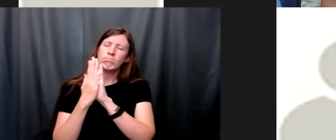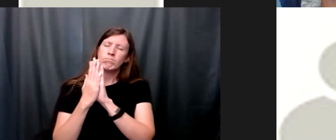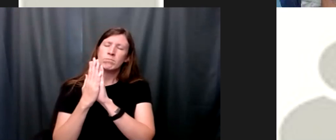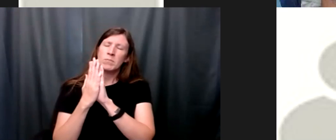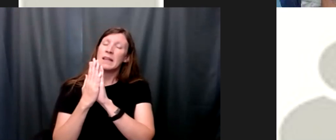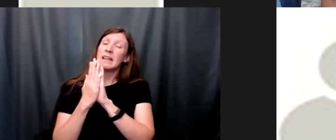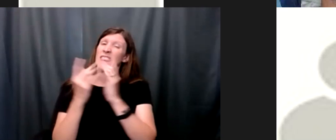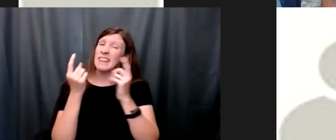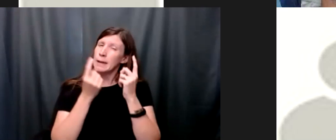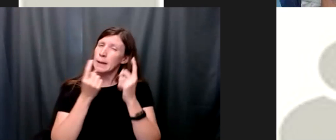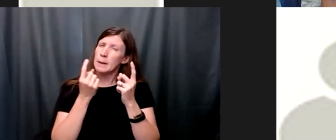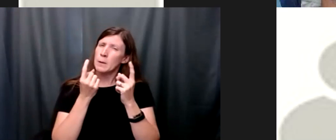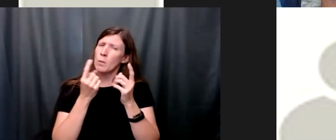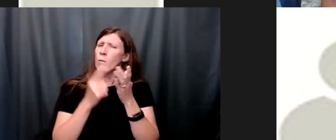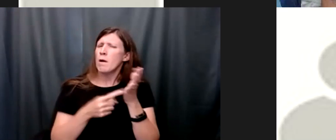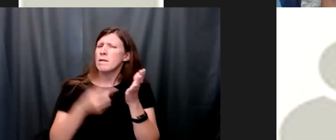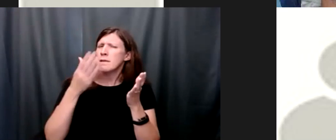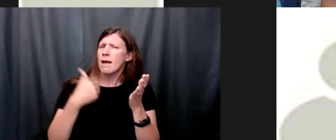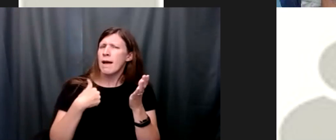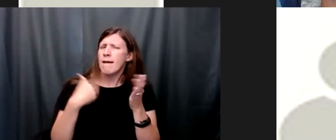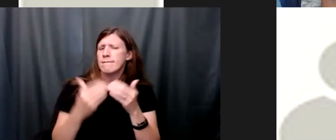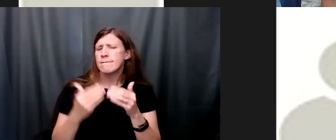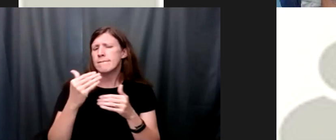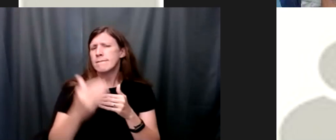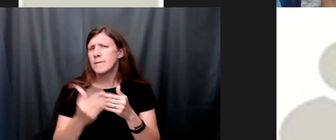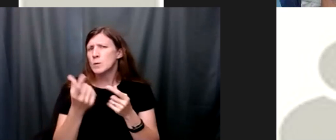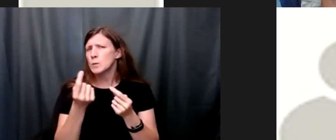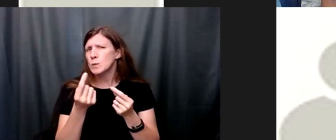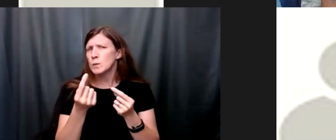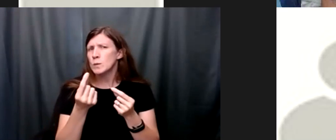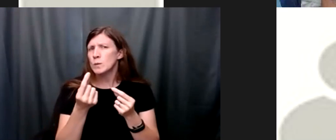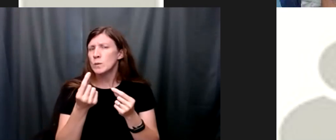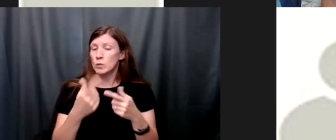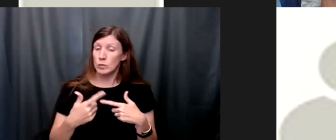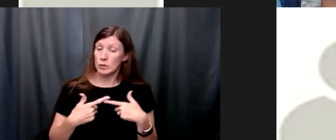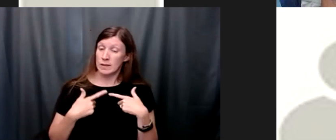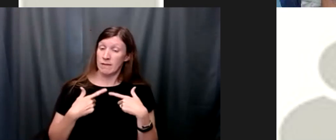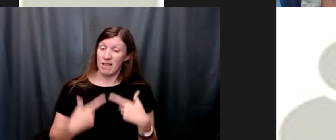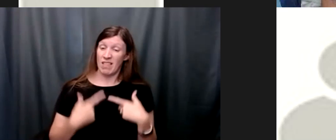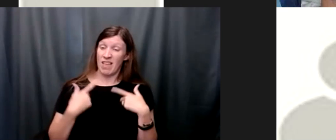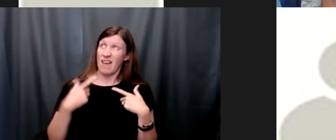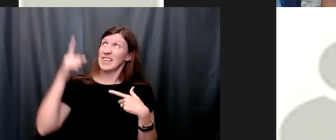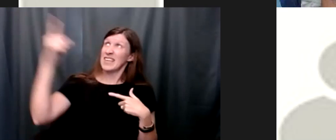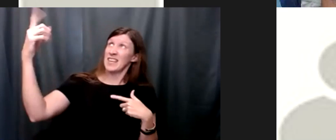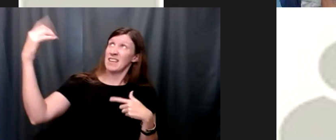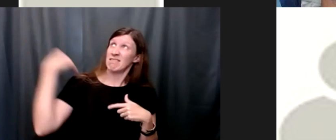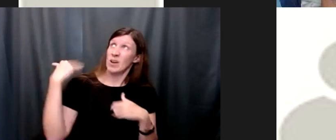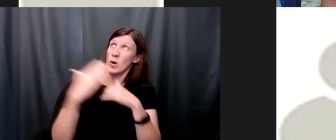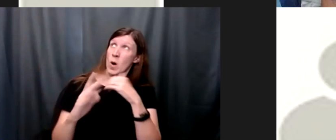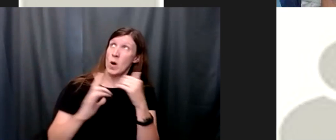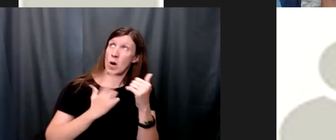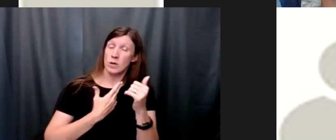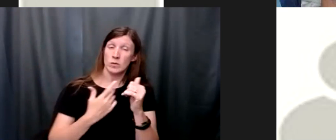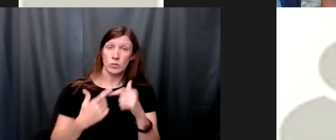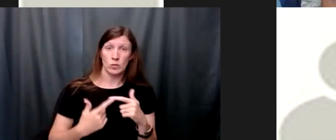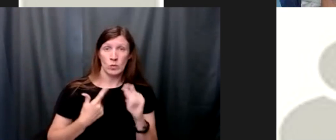to live out the kind of life that he's called us to live let gratitude be